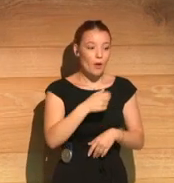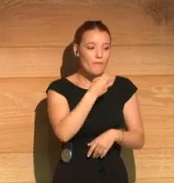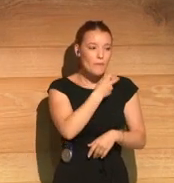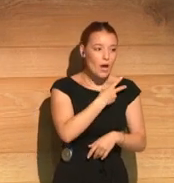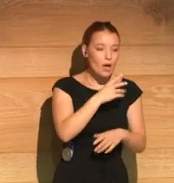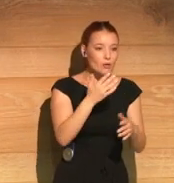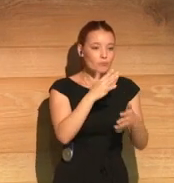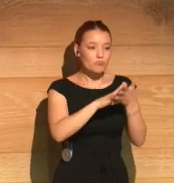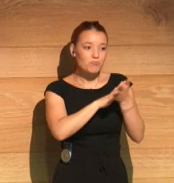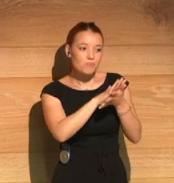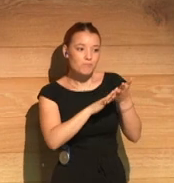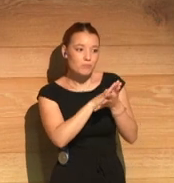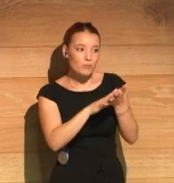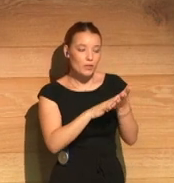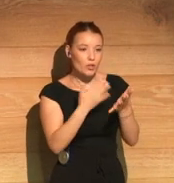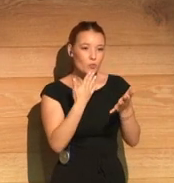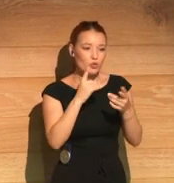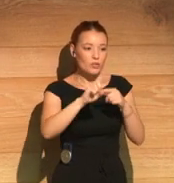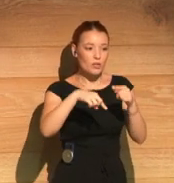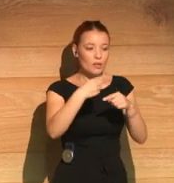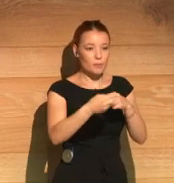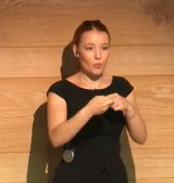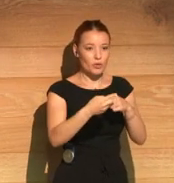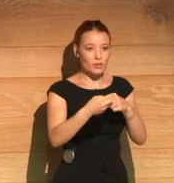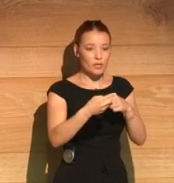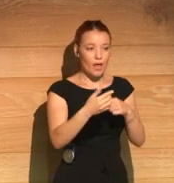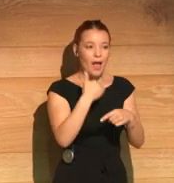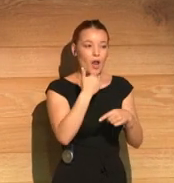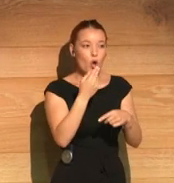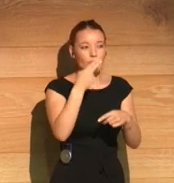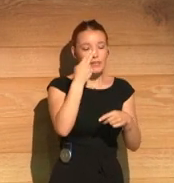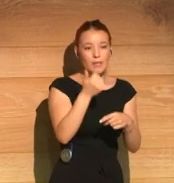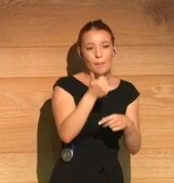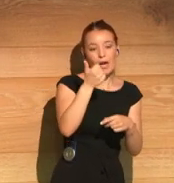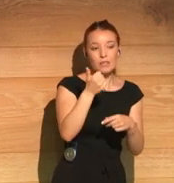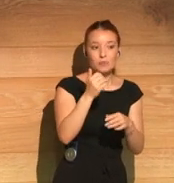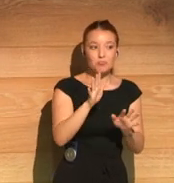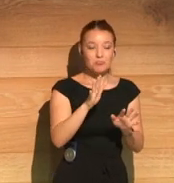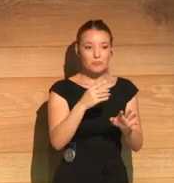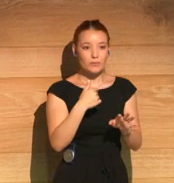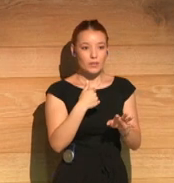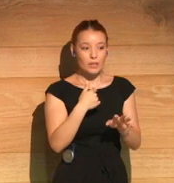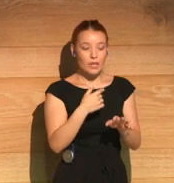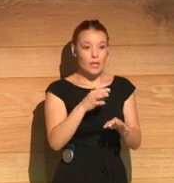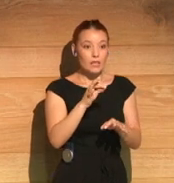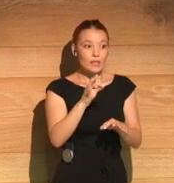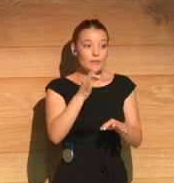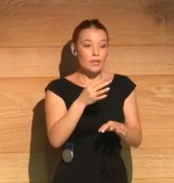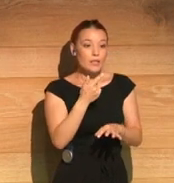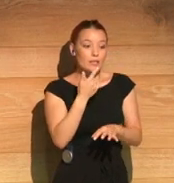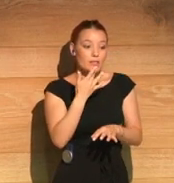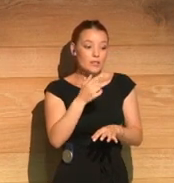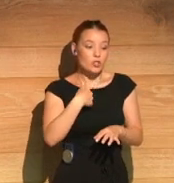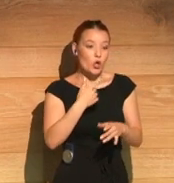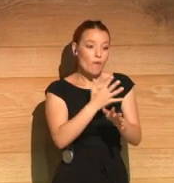conversation with them while thinking that this could move on to something more interesting. Now, if I